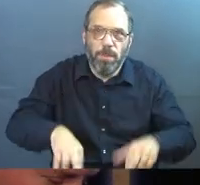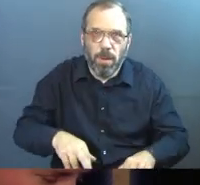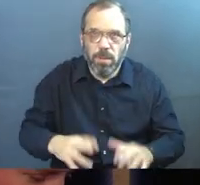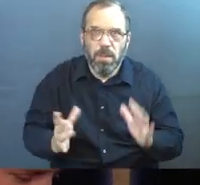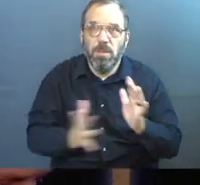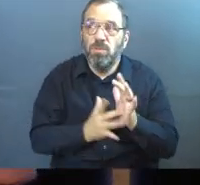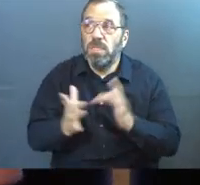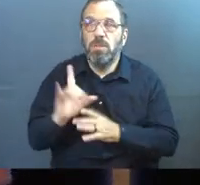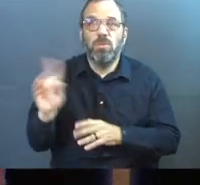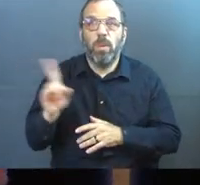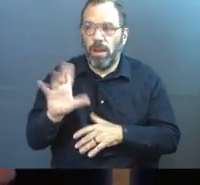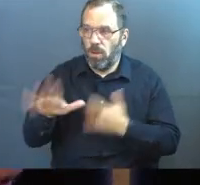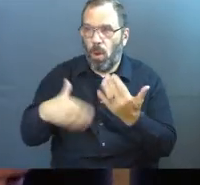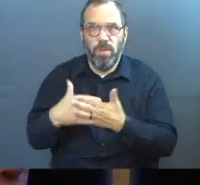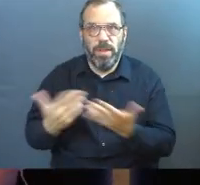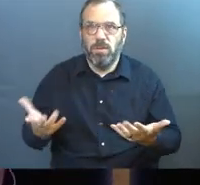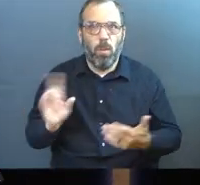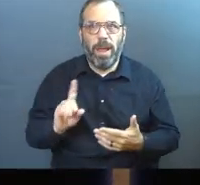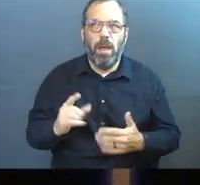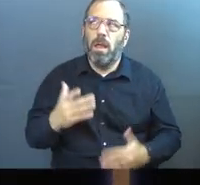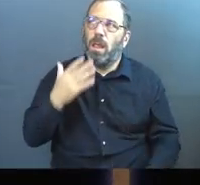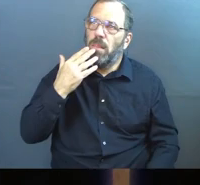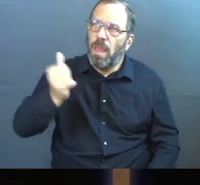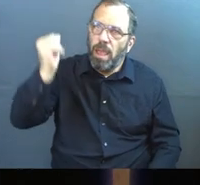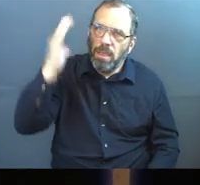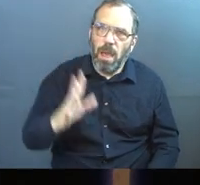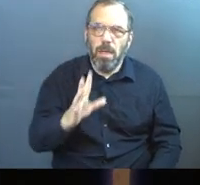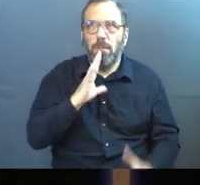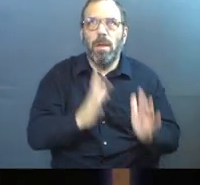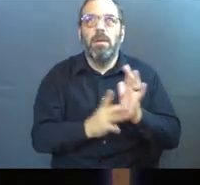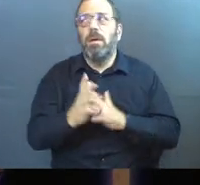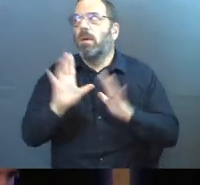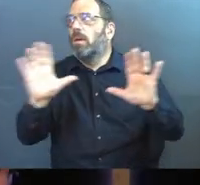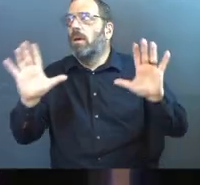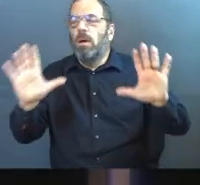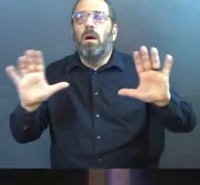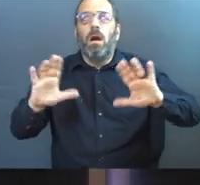Where's Jesus in all this? Thank God we're going to talk about Jesus.